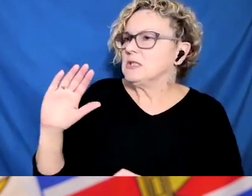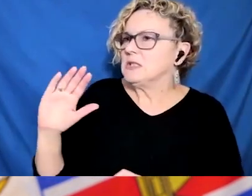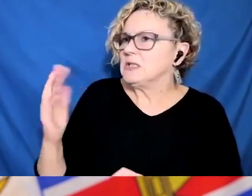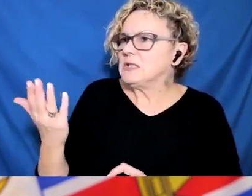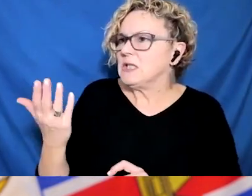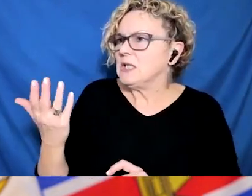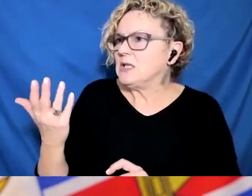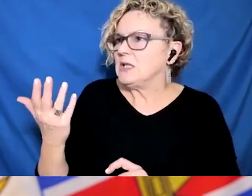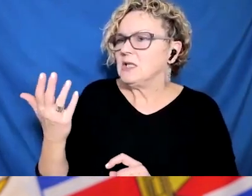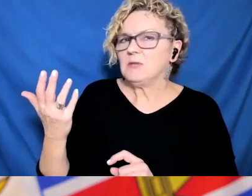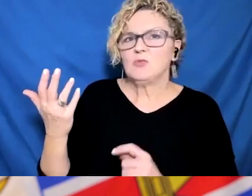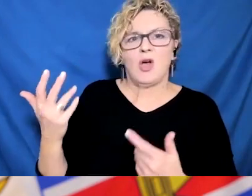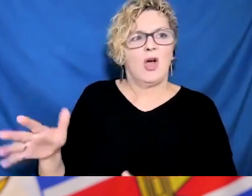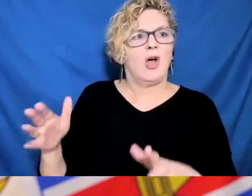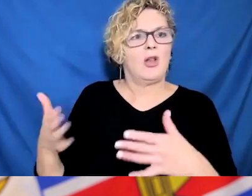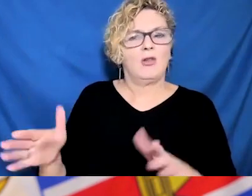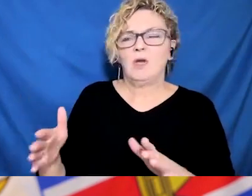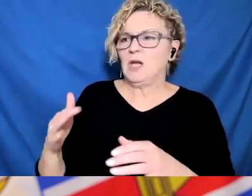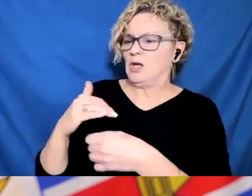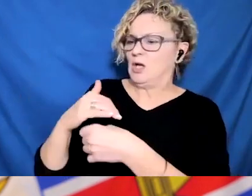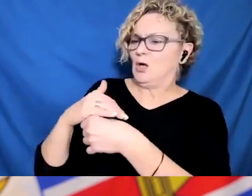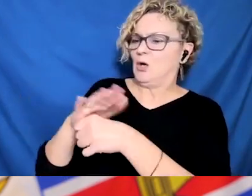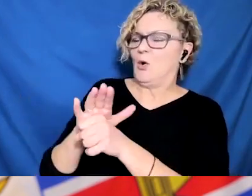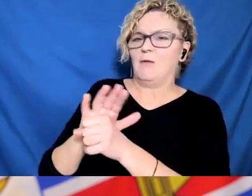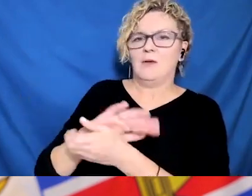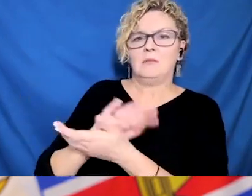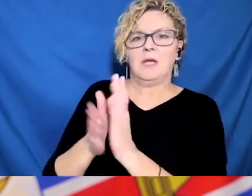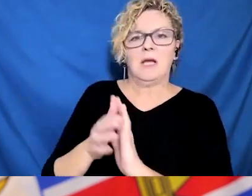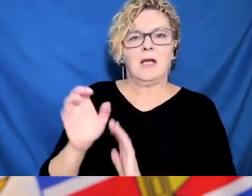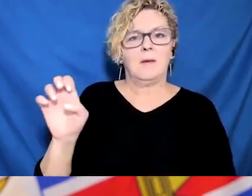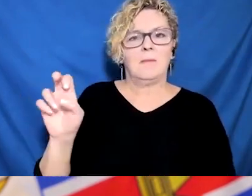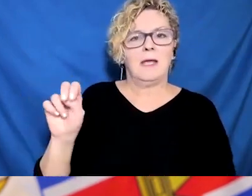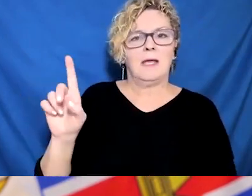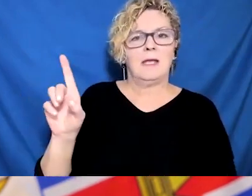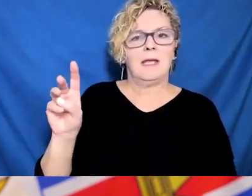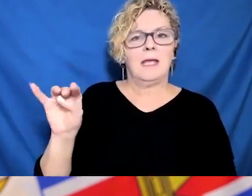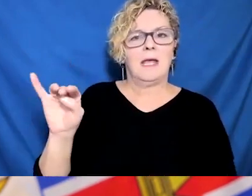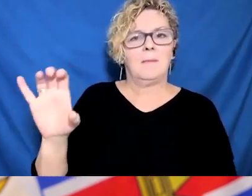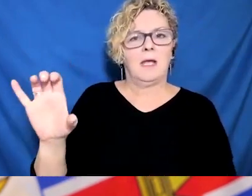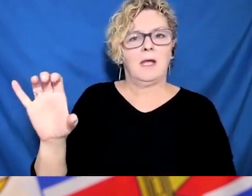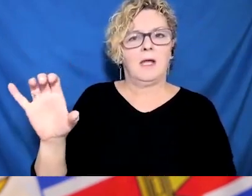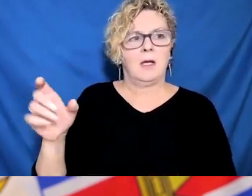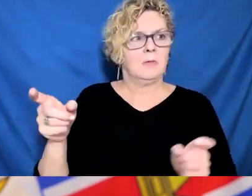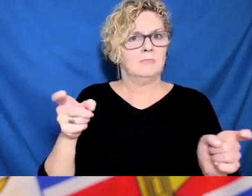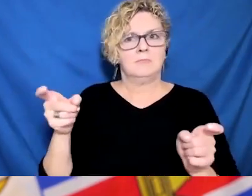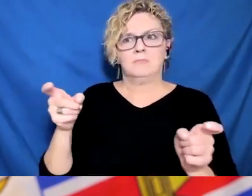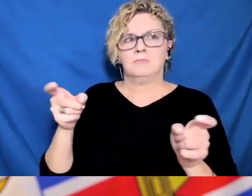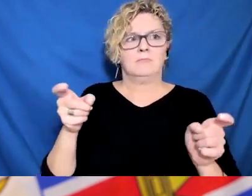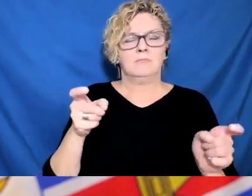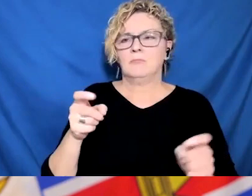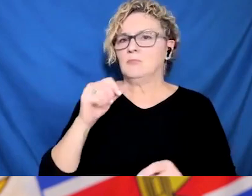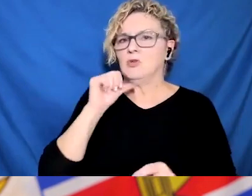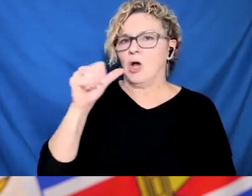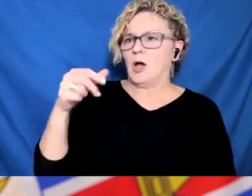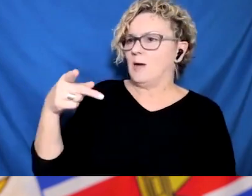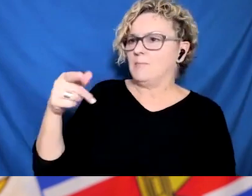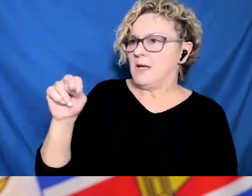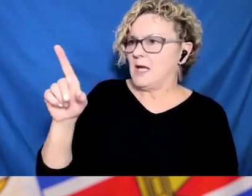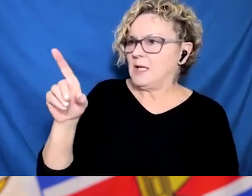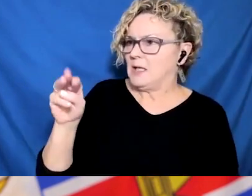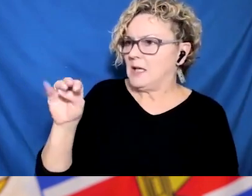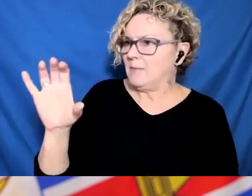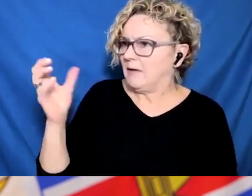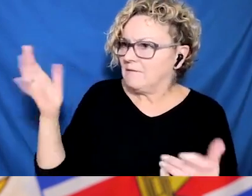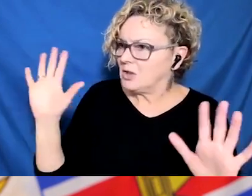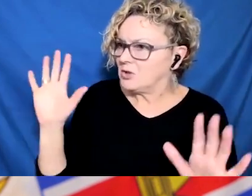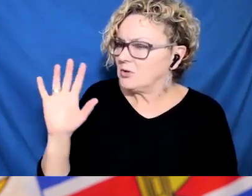vaccination is not 100% protective against infection, we needed to really look at, you